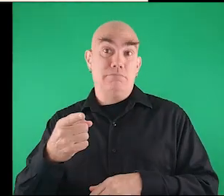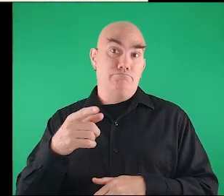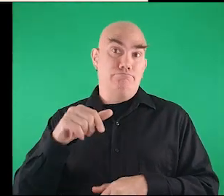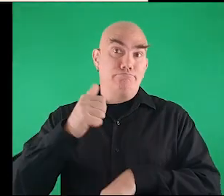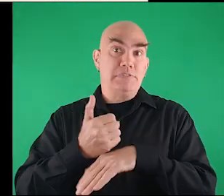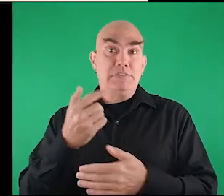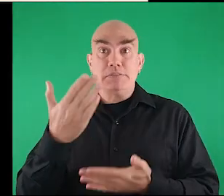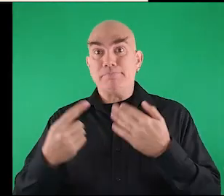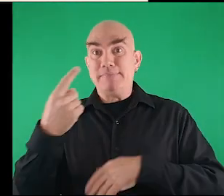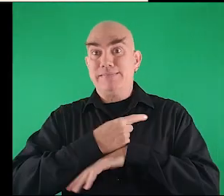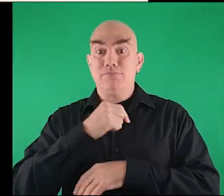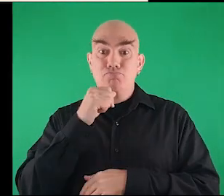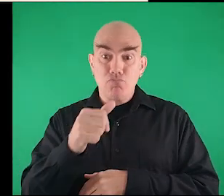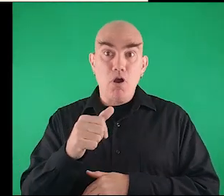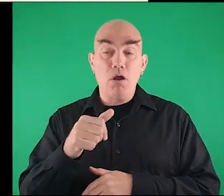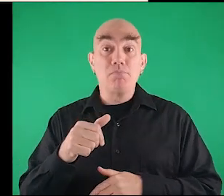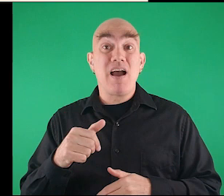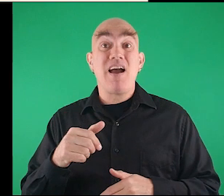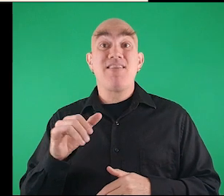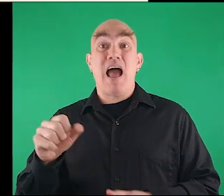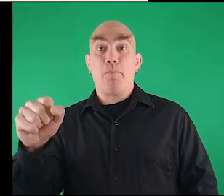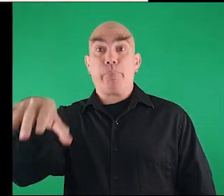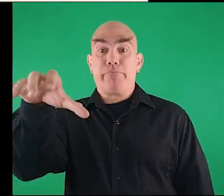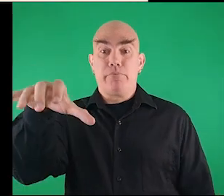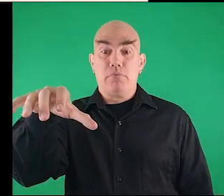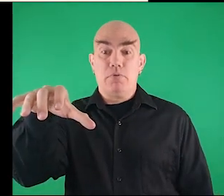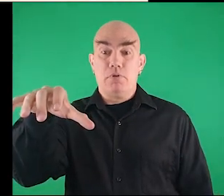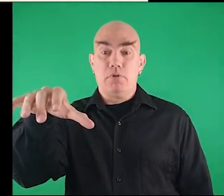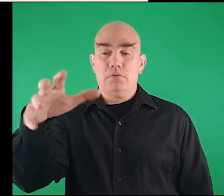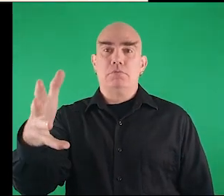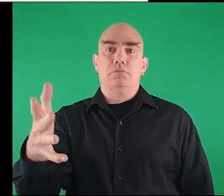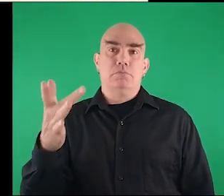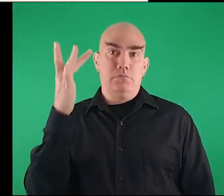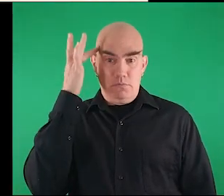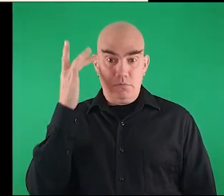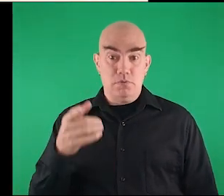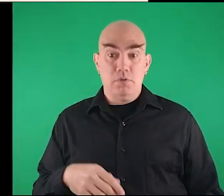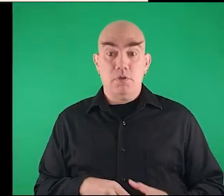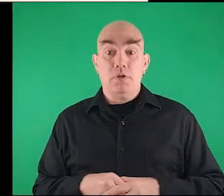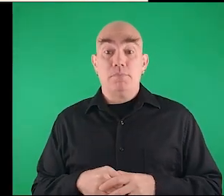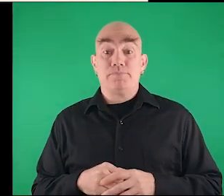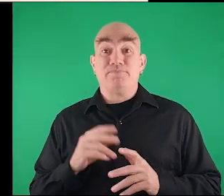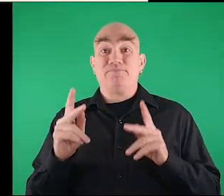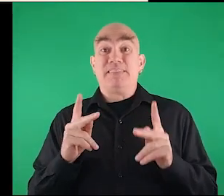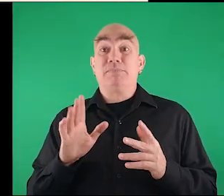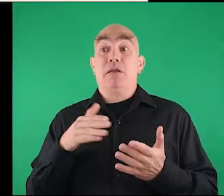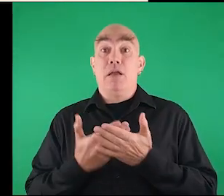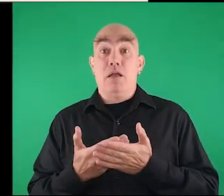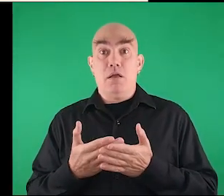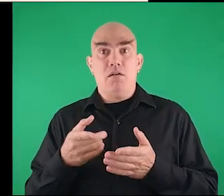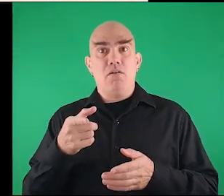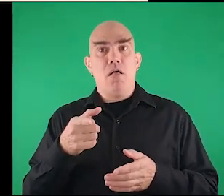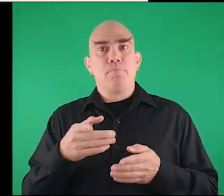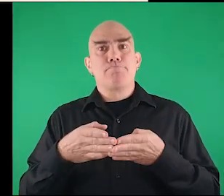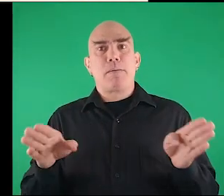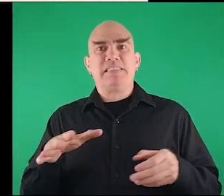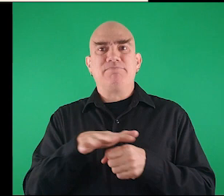some days and some days not. People through to the